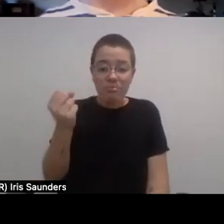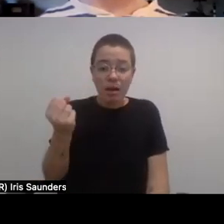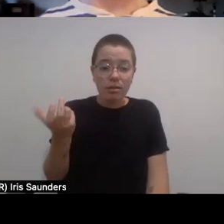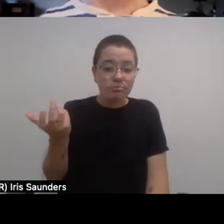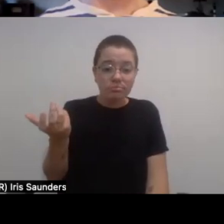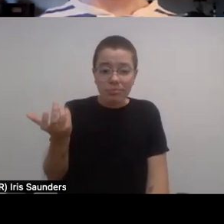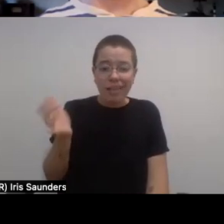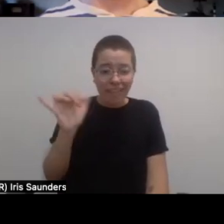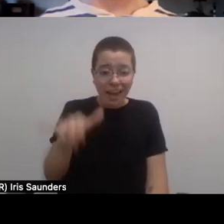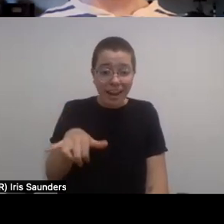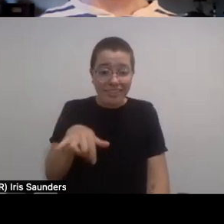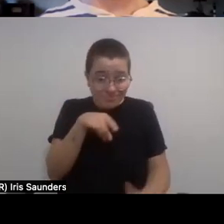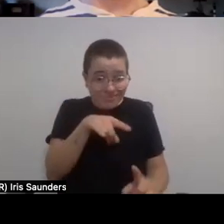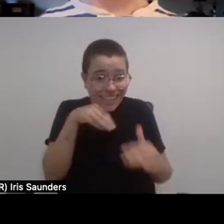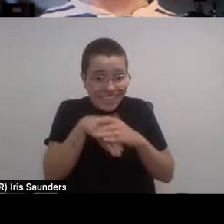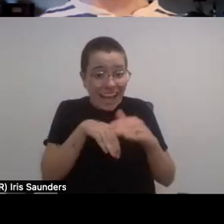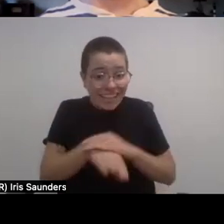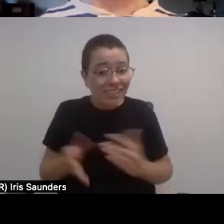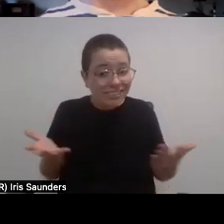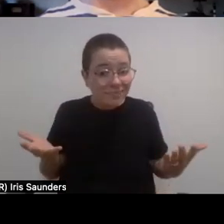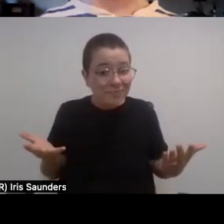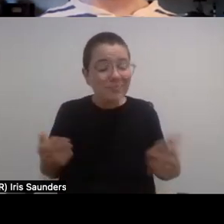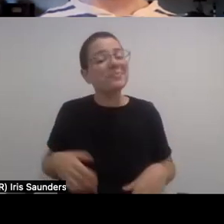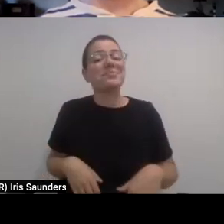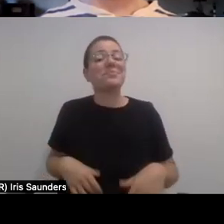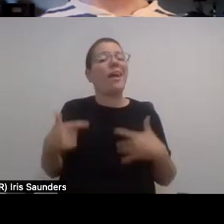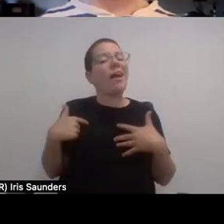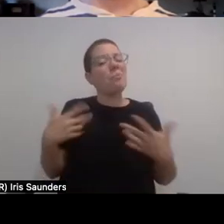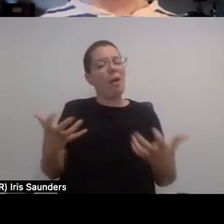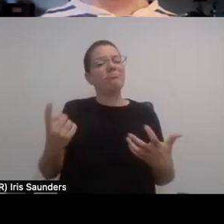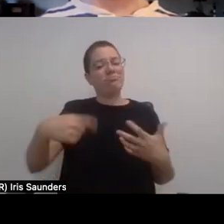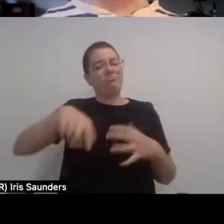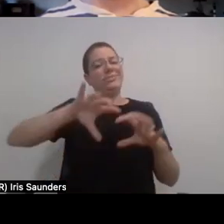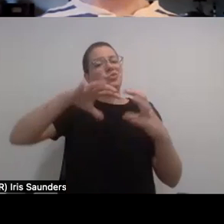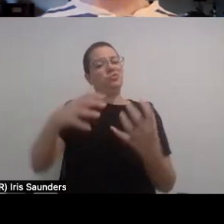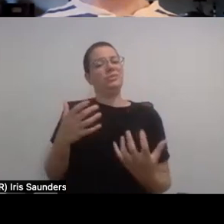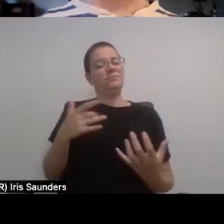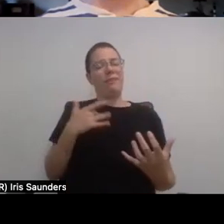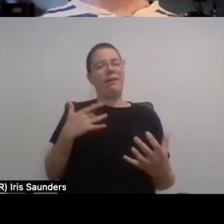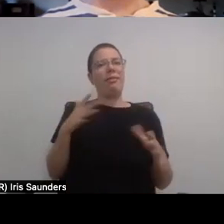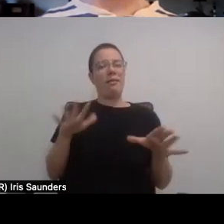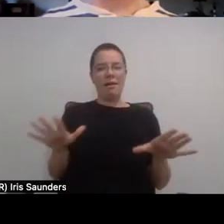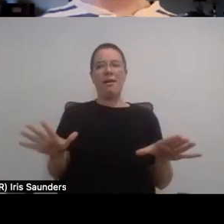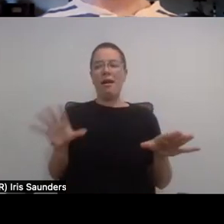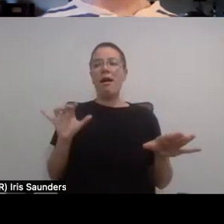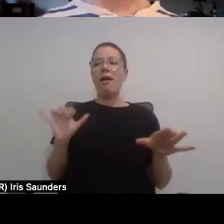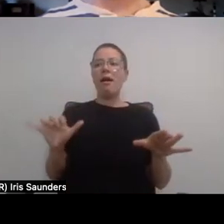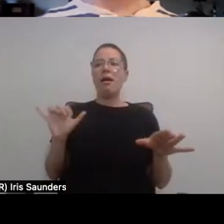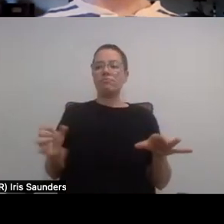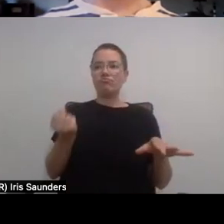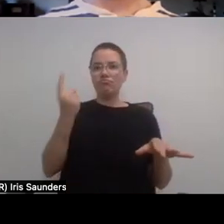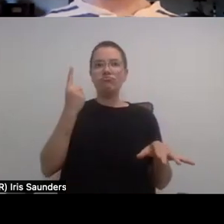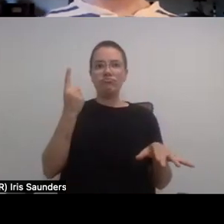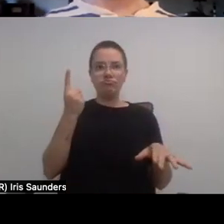And so I would really just like for them to take a minute to say, hey, like, these are things that